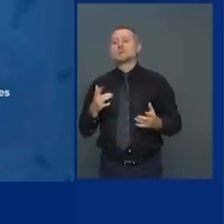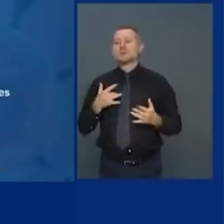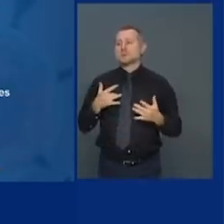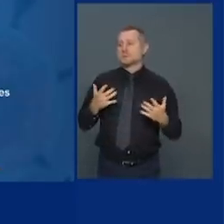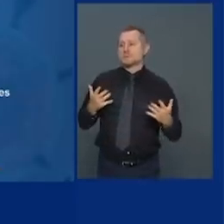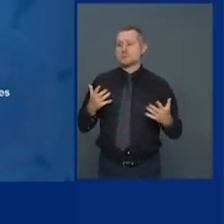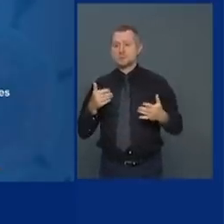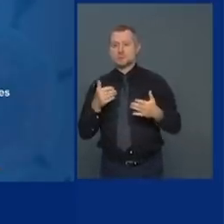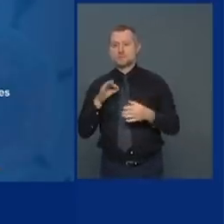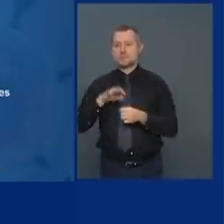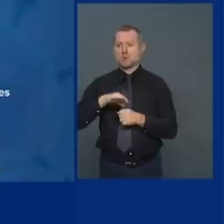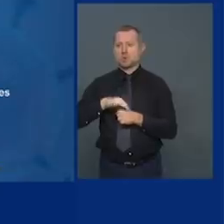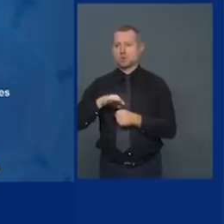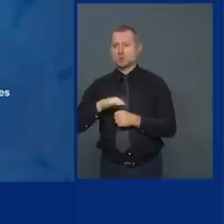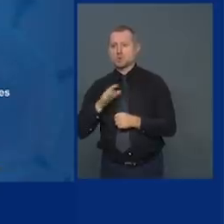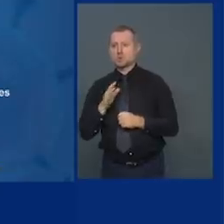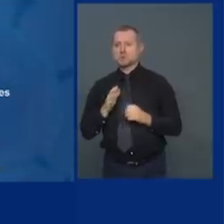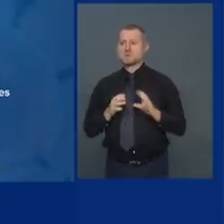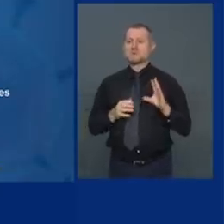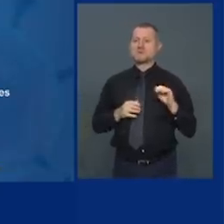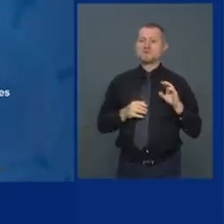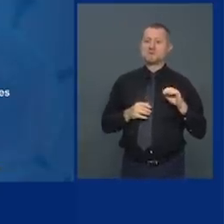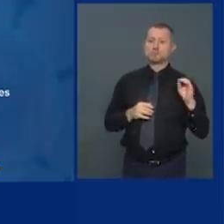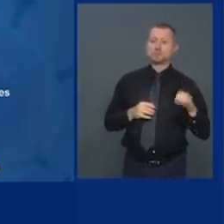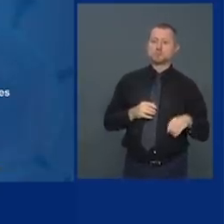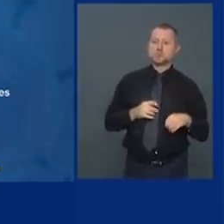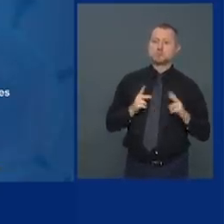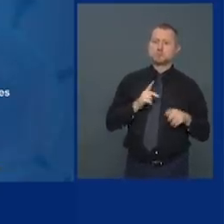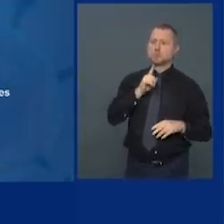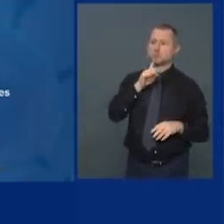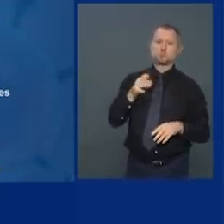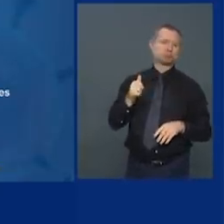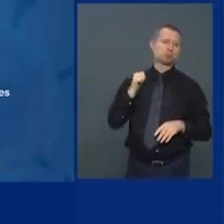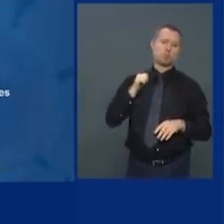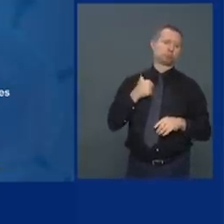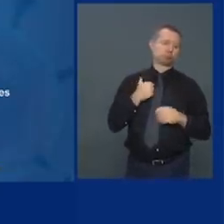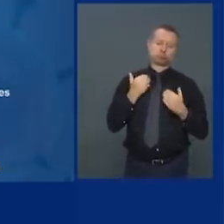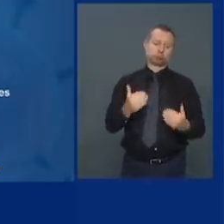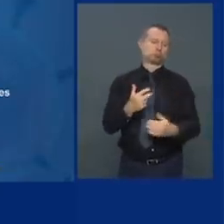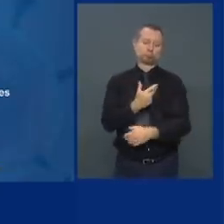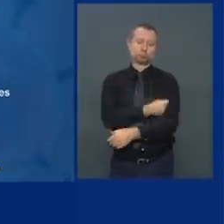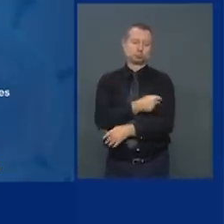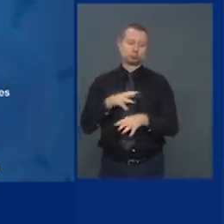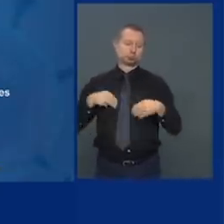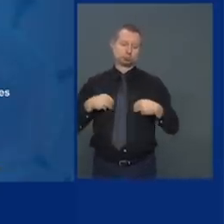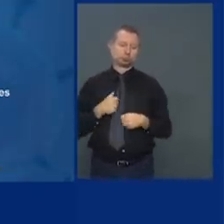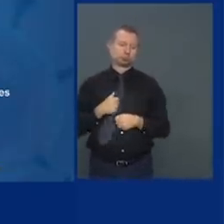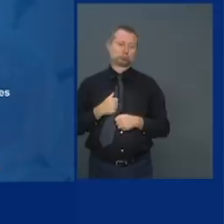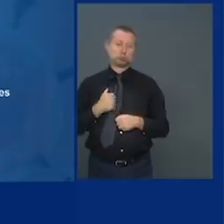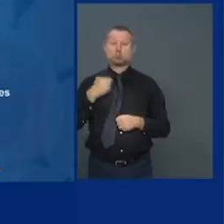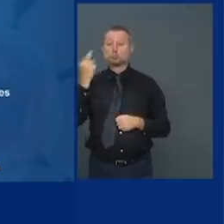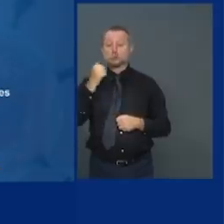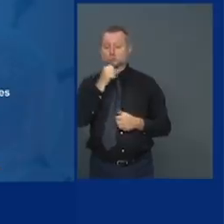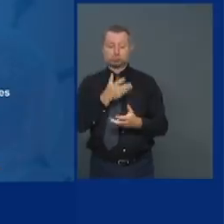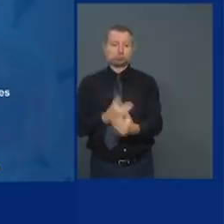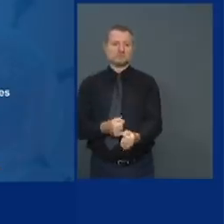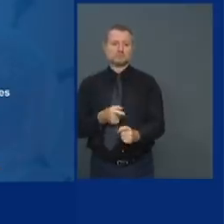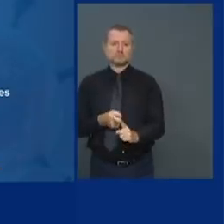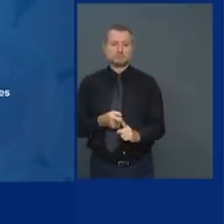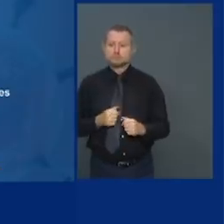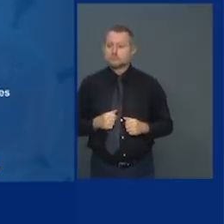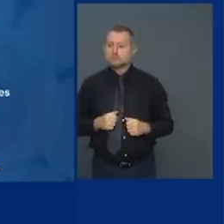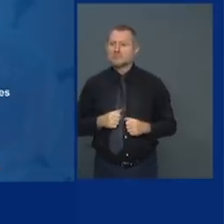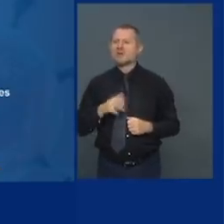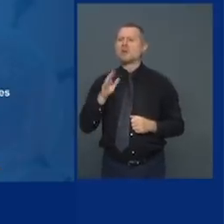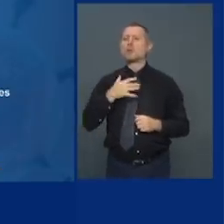right now because they don't believe it's safe I want to be able to say to new yorkers it is safe take it and I want to have the best